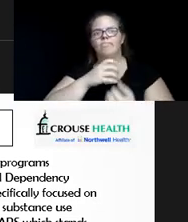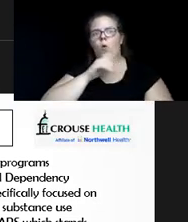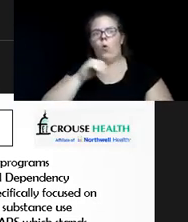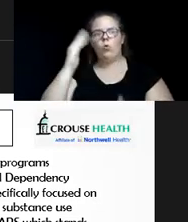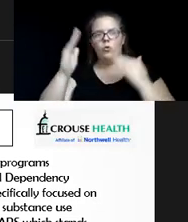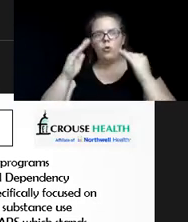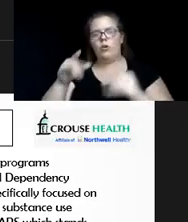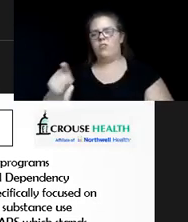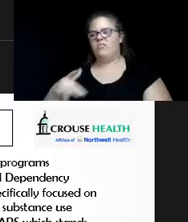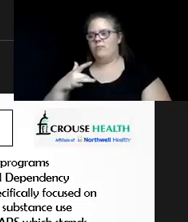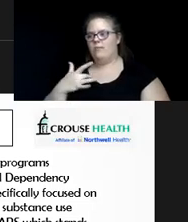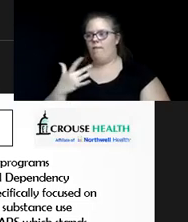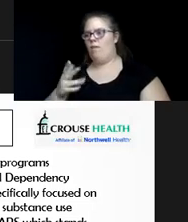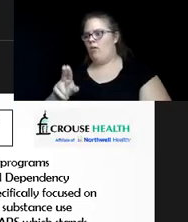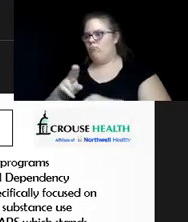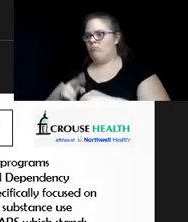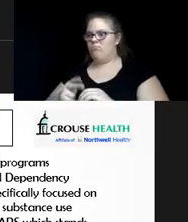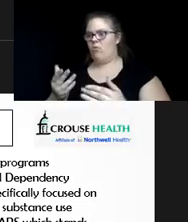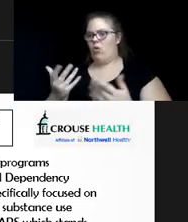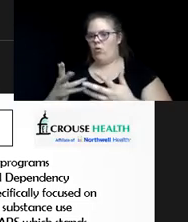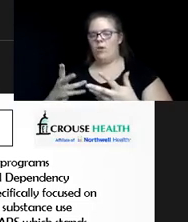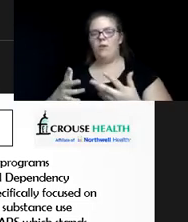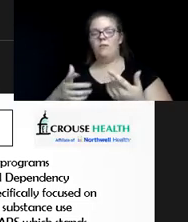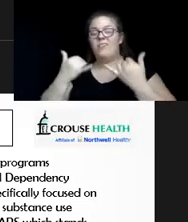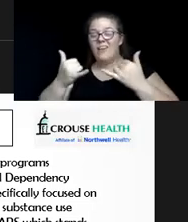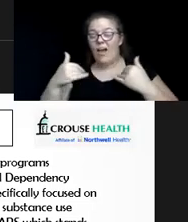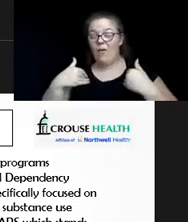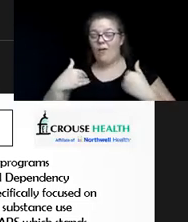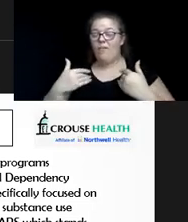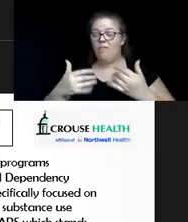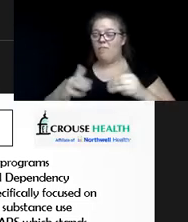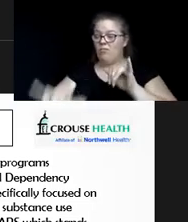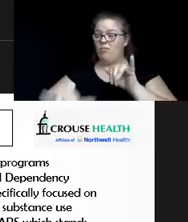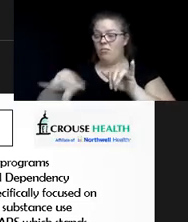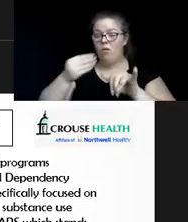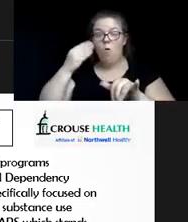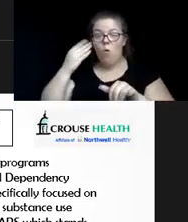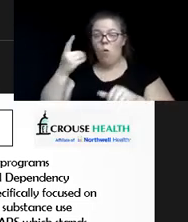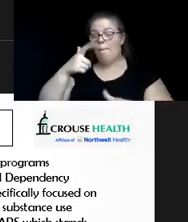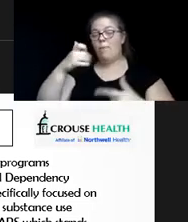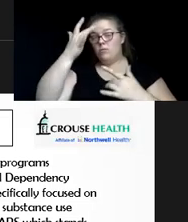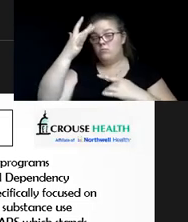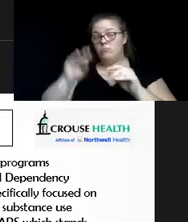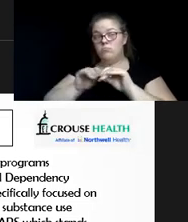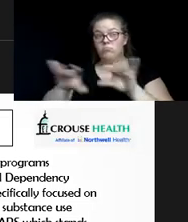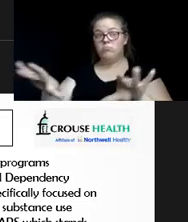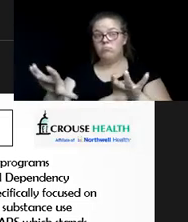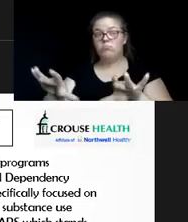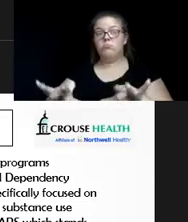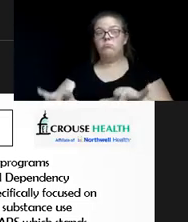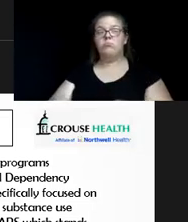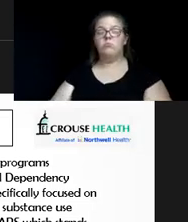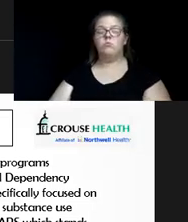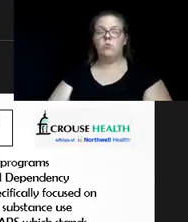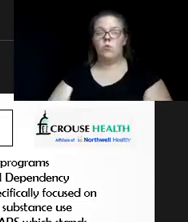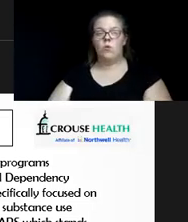already. Now on top of that, we have the shelter in place because of the ongoing pandemic in the world actually.